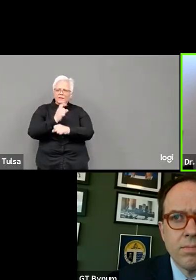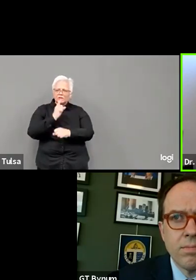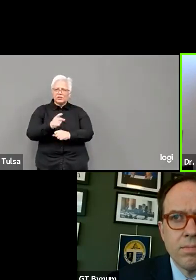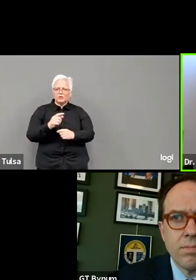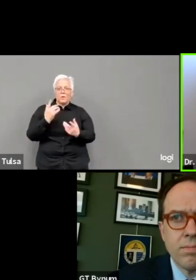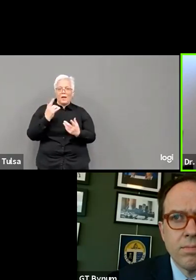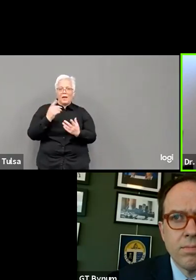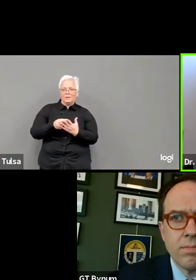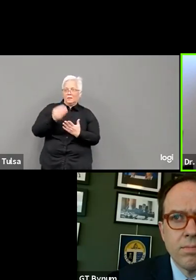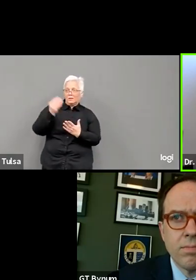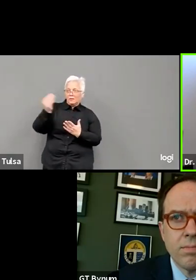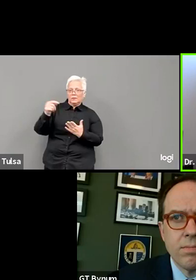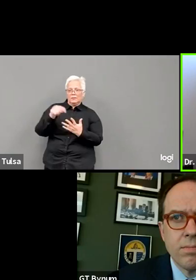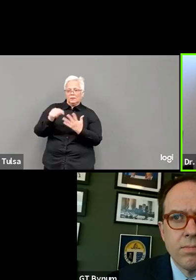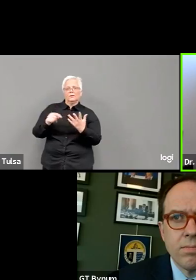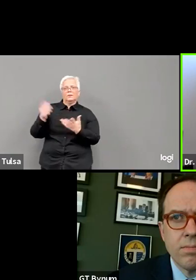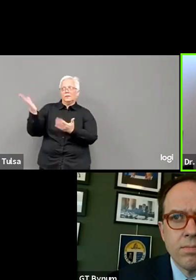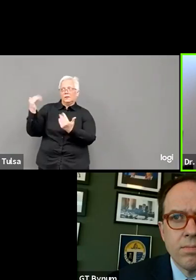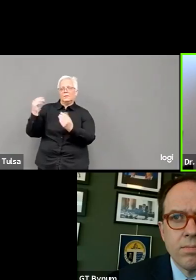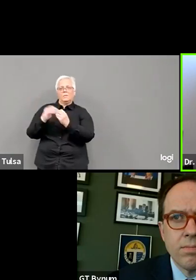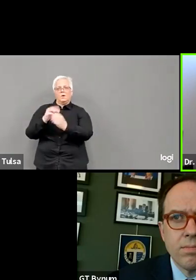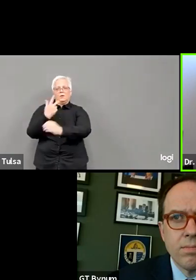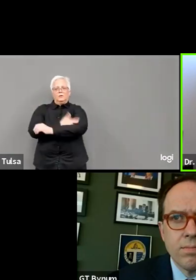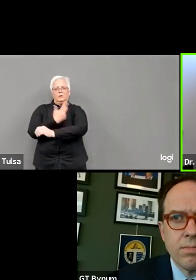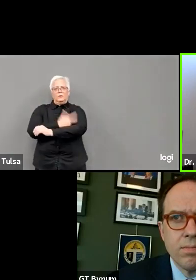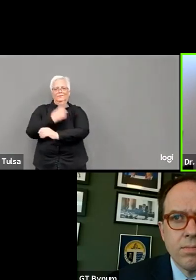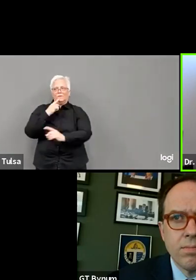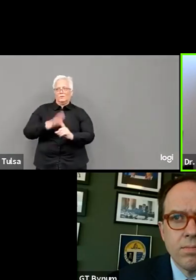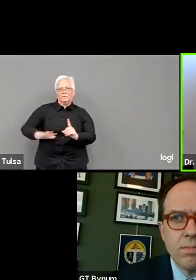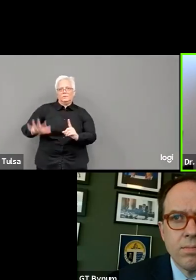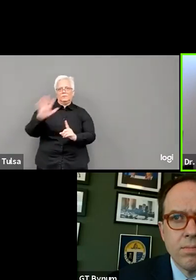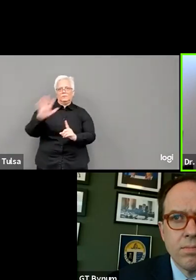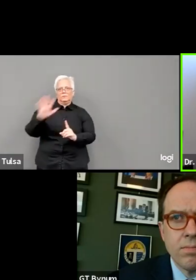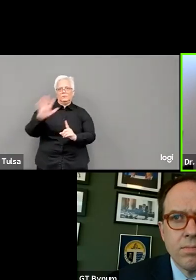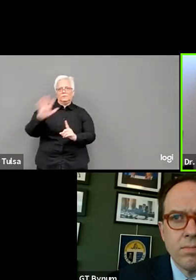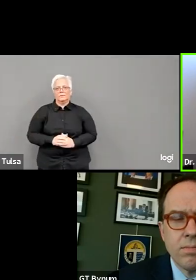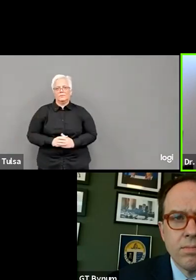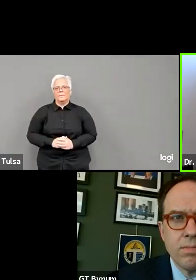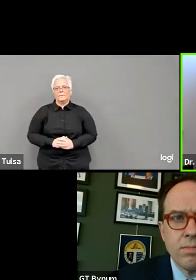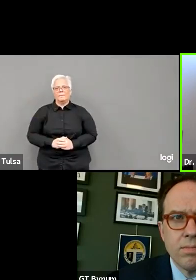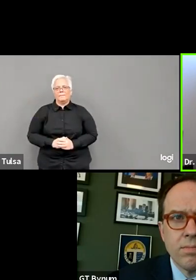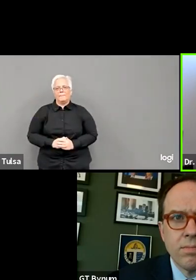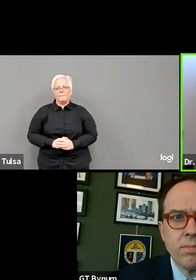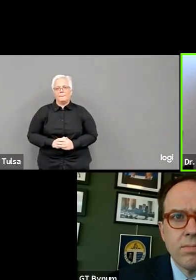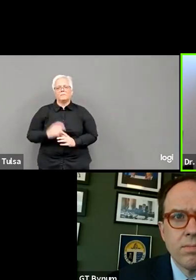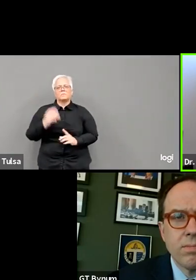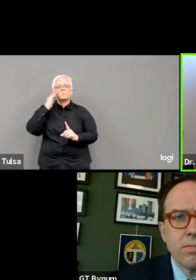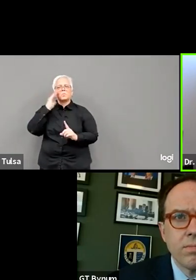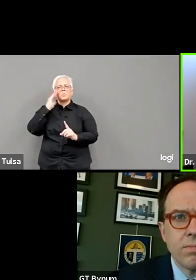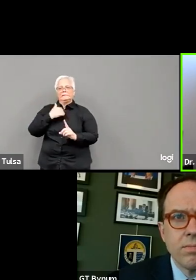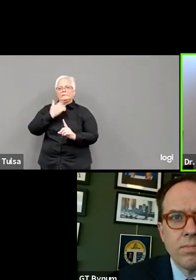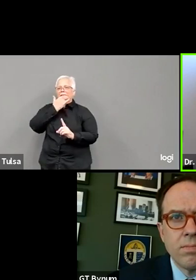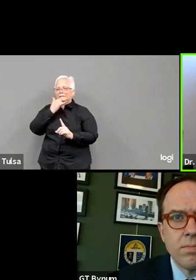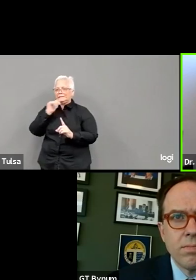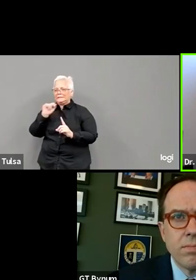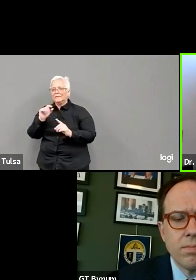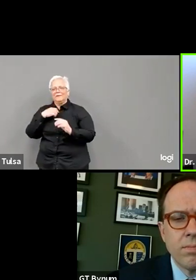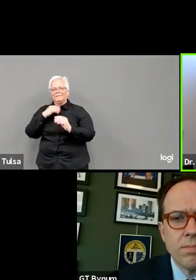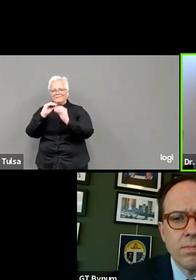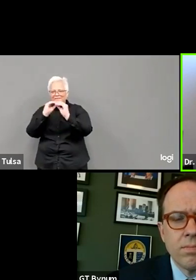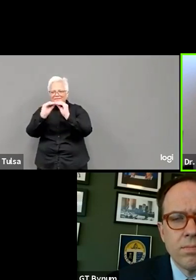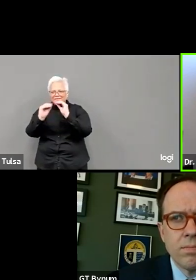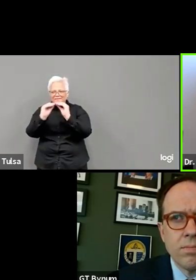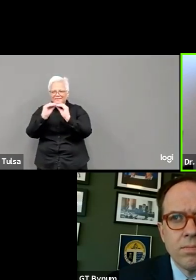in those areas. And so I'm encouraged that the state health department has acknowledged this very large discrepancy, and they're trying to take steps to make it better.